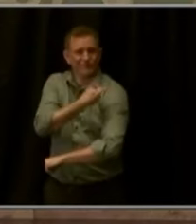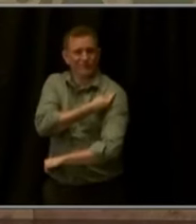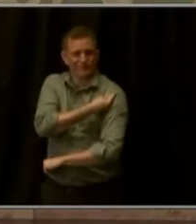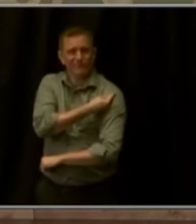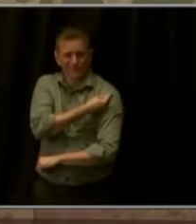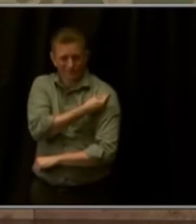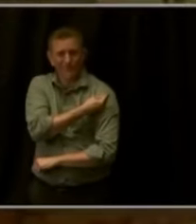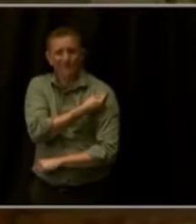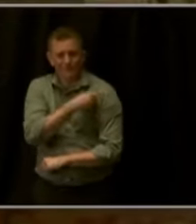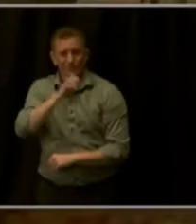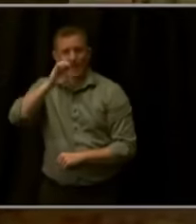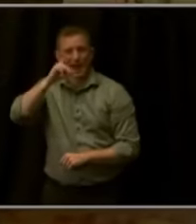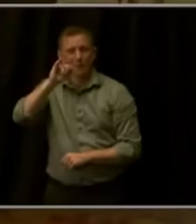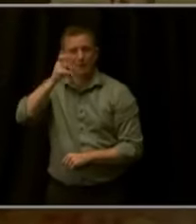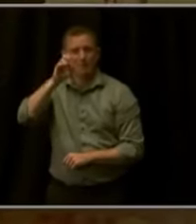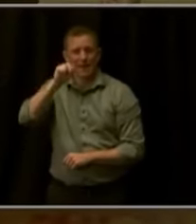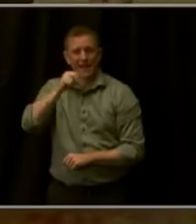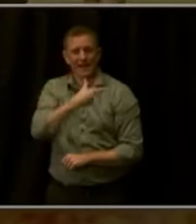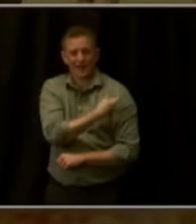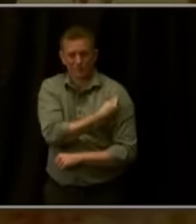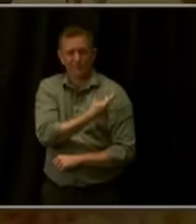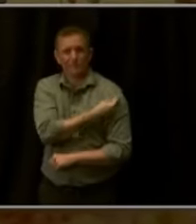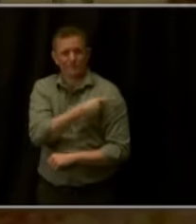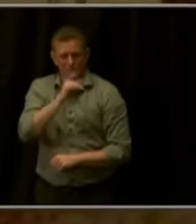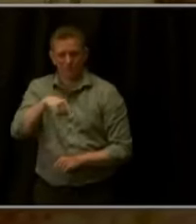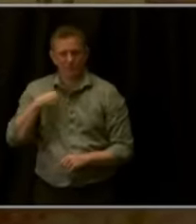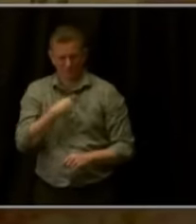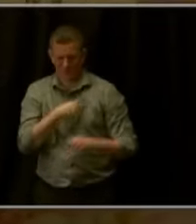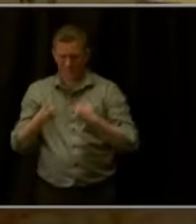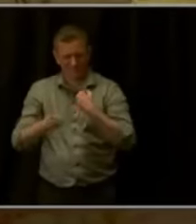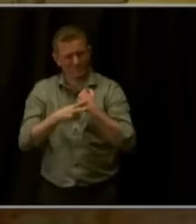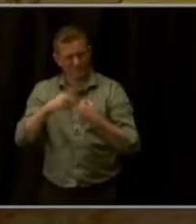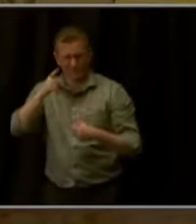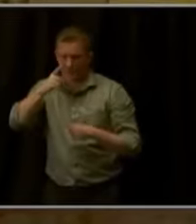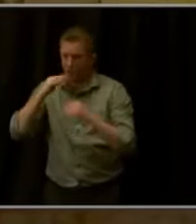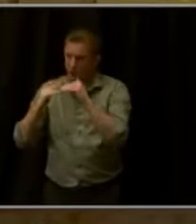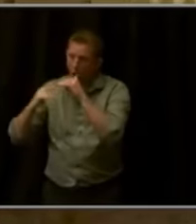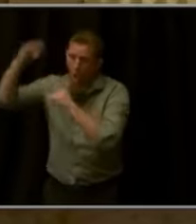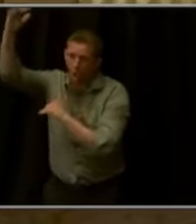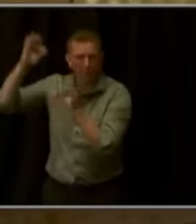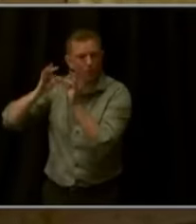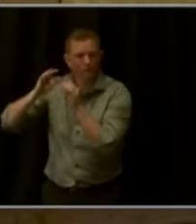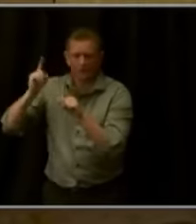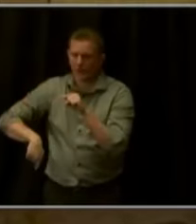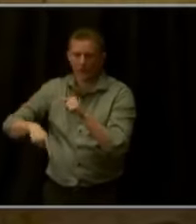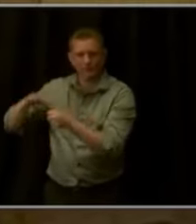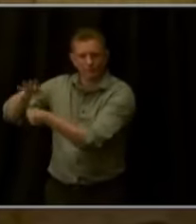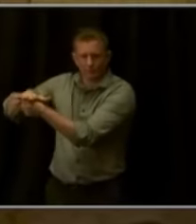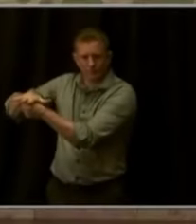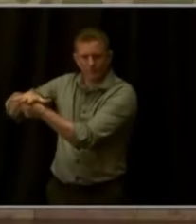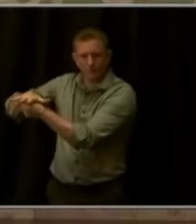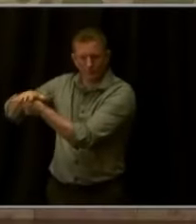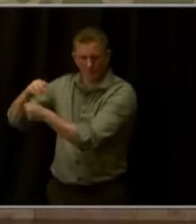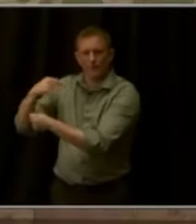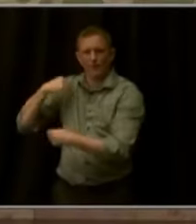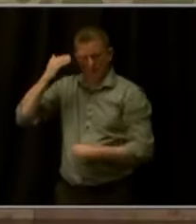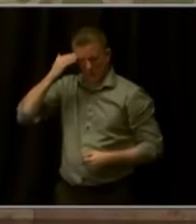Roberts and Representative Mabry and Representative Judah, EpiPens as well. But we know that our work isn't done.